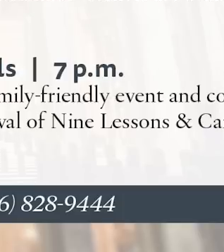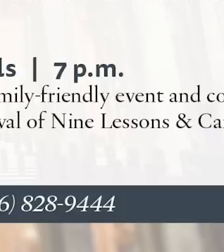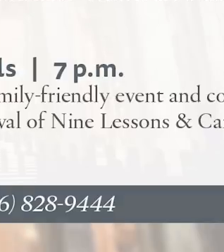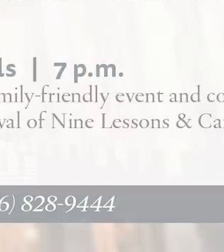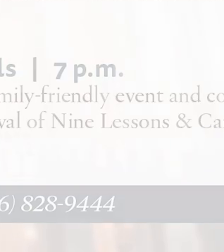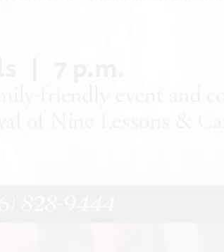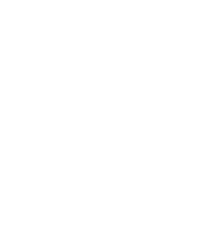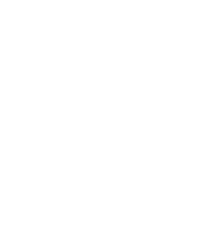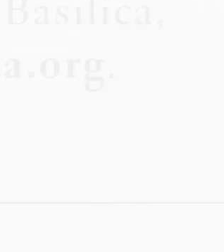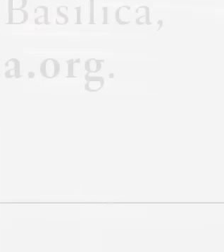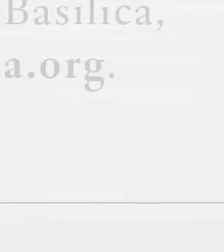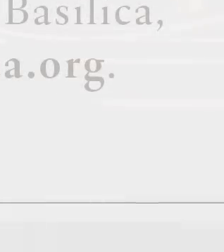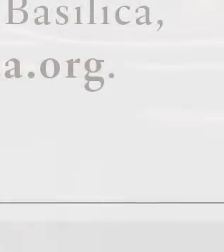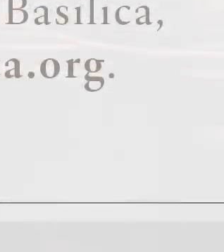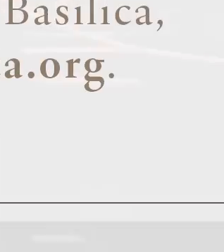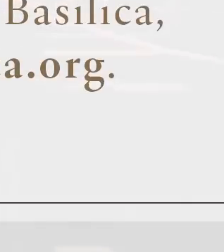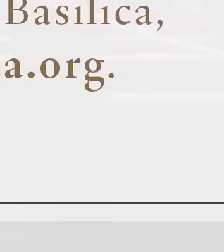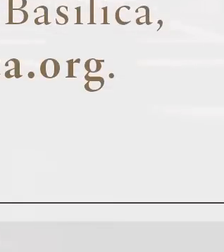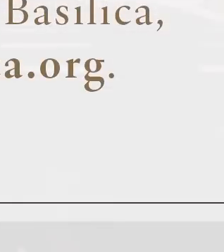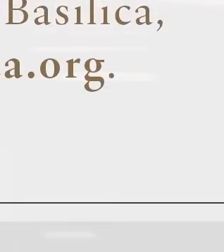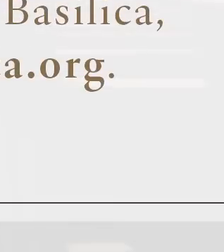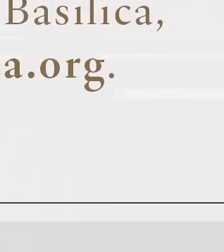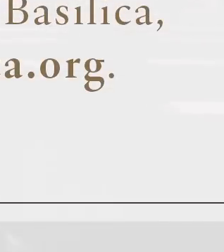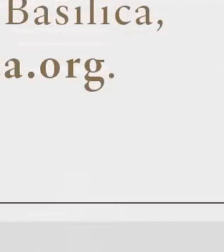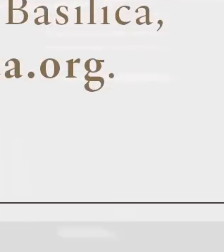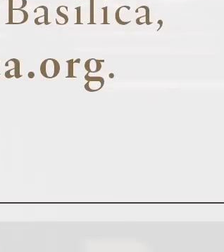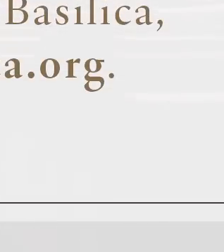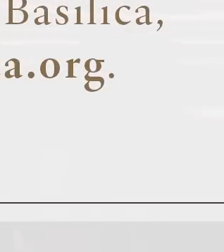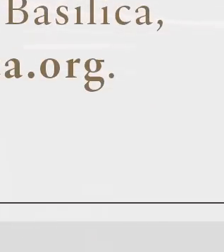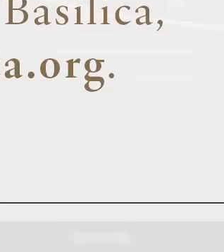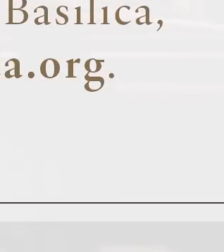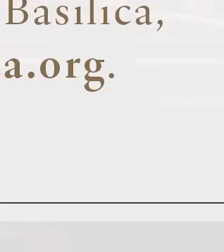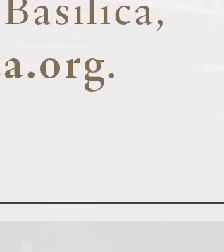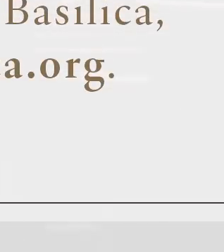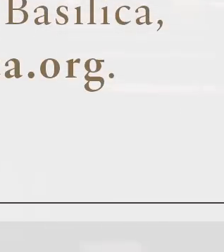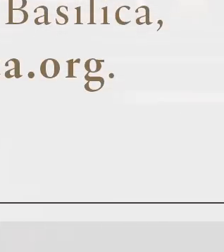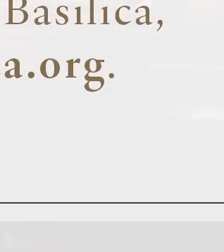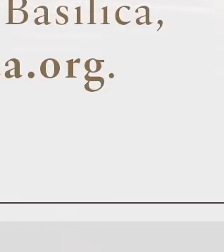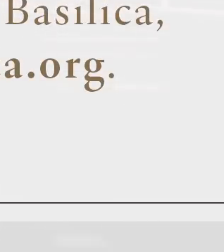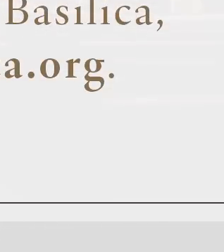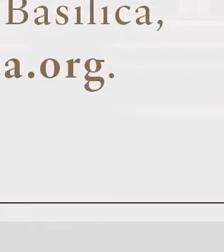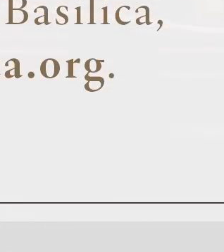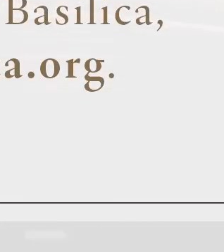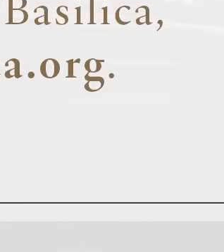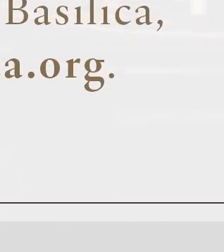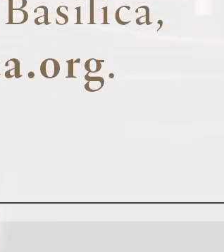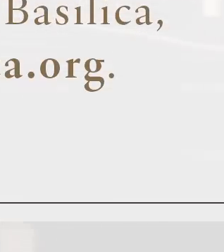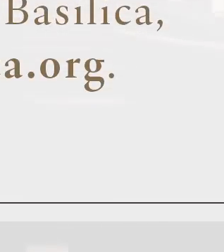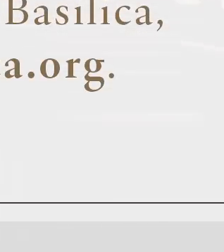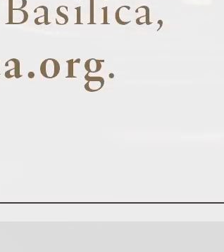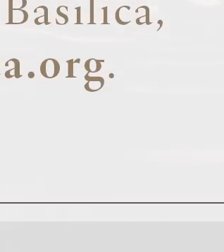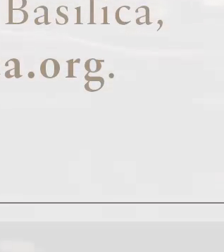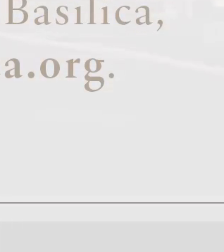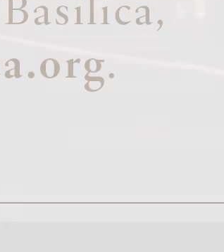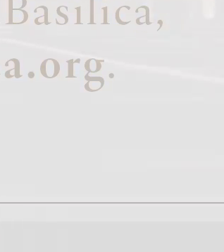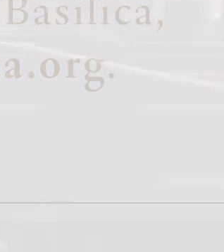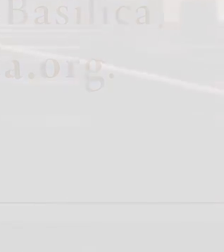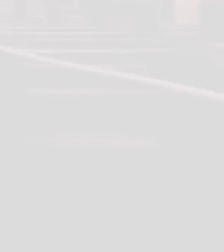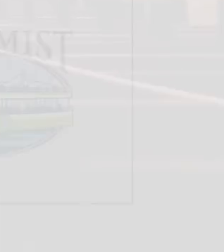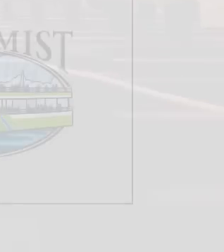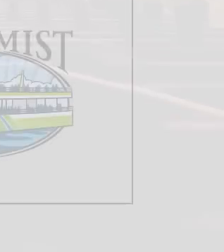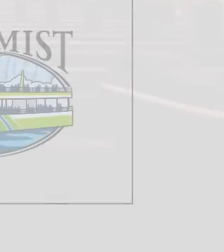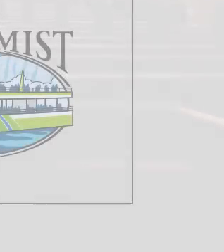came into the heaven alive to bring, who lives no more to